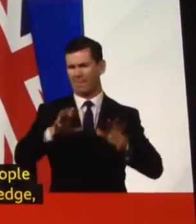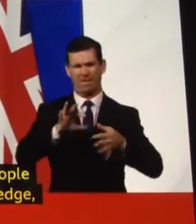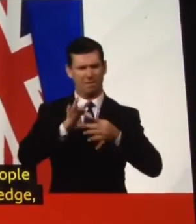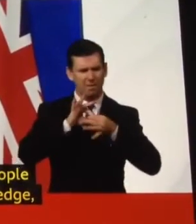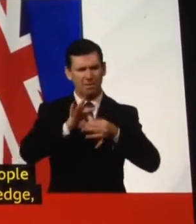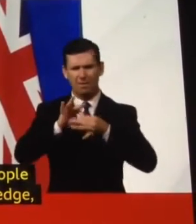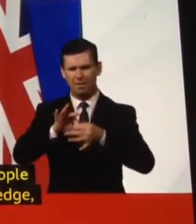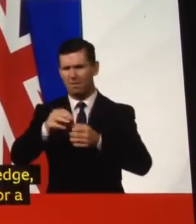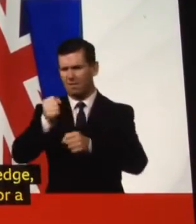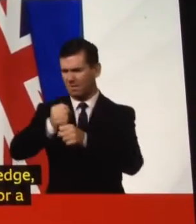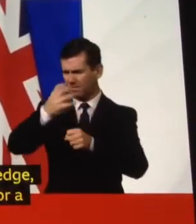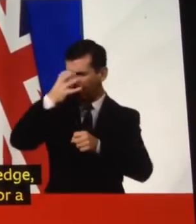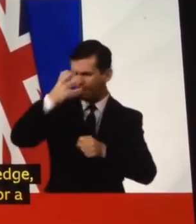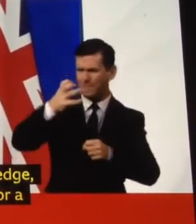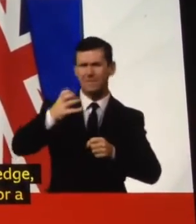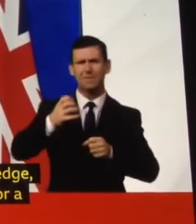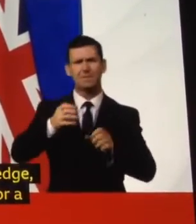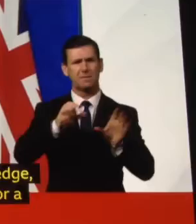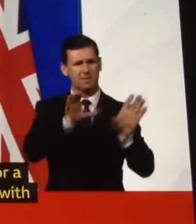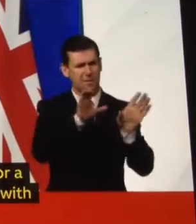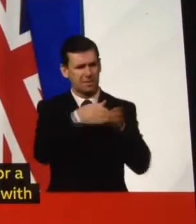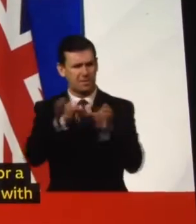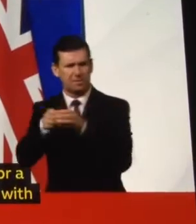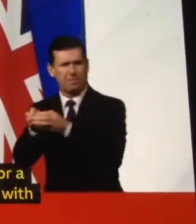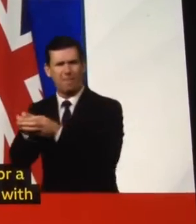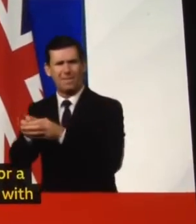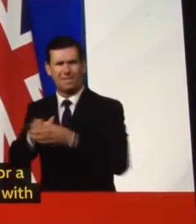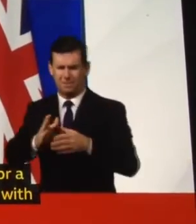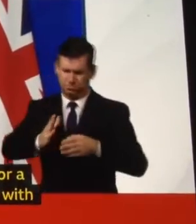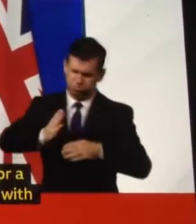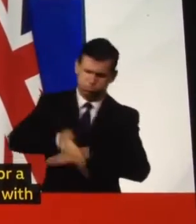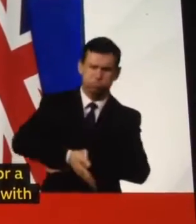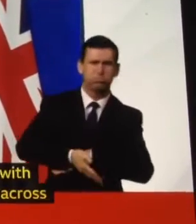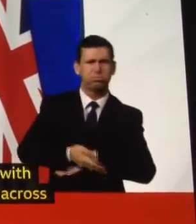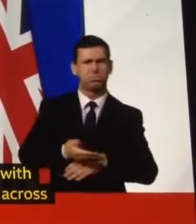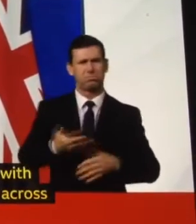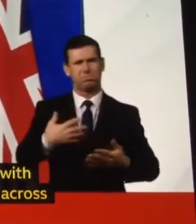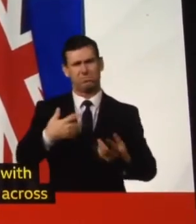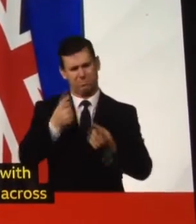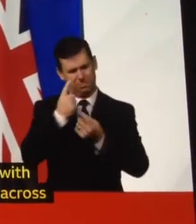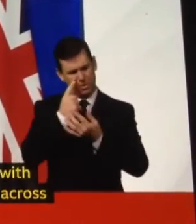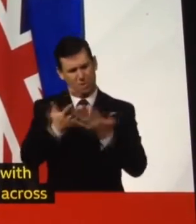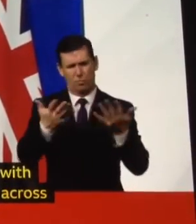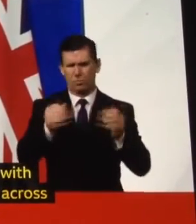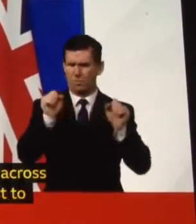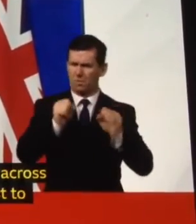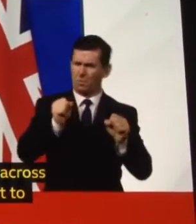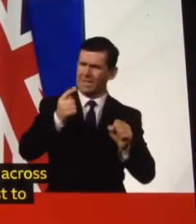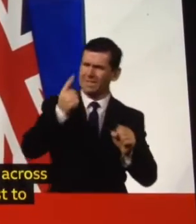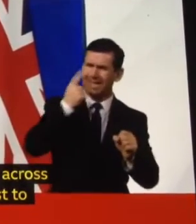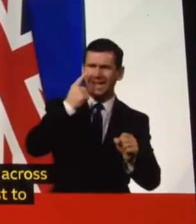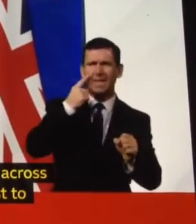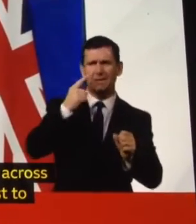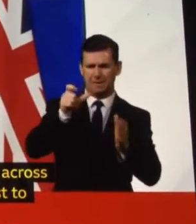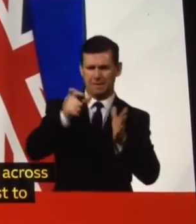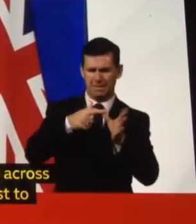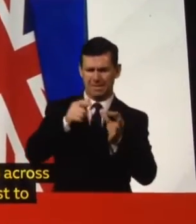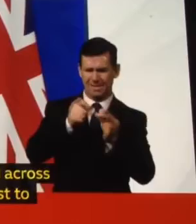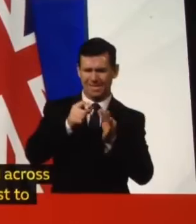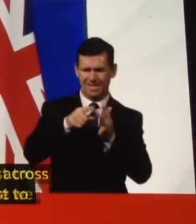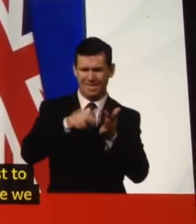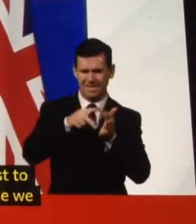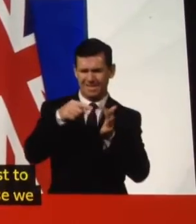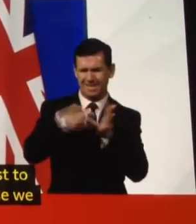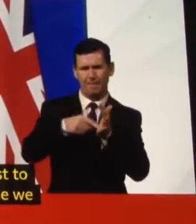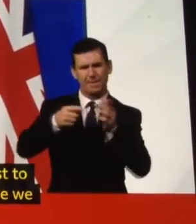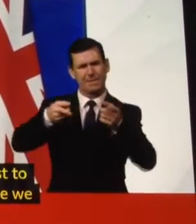the whole of the public services to do our very best to keep people safe. But we'll, hear from the Cabinet Secretary about what